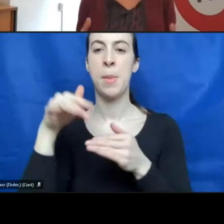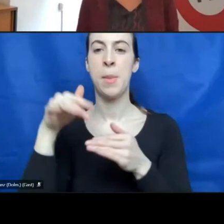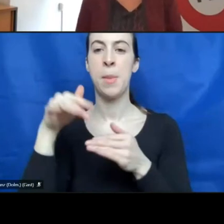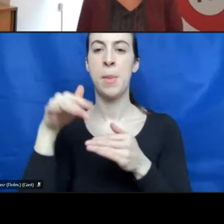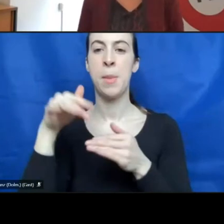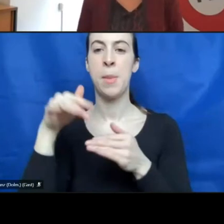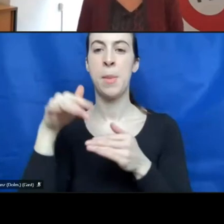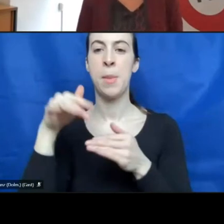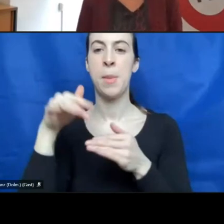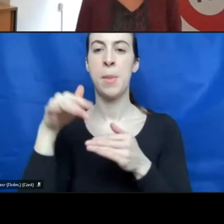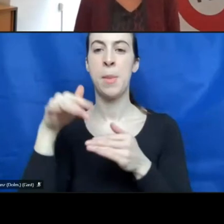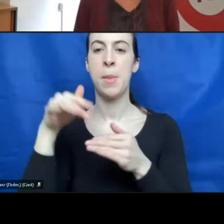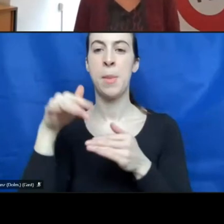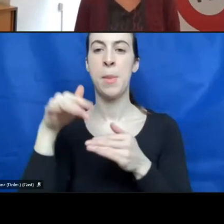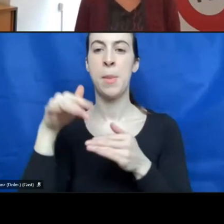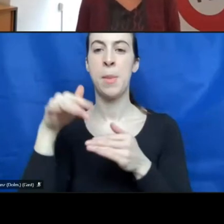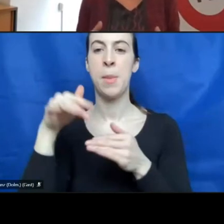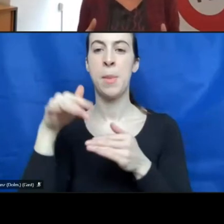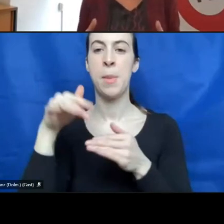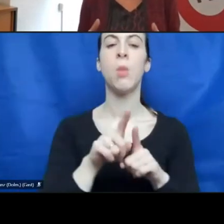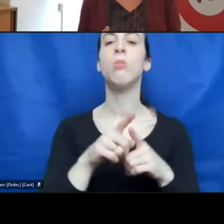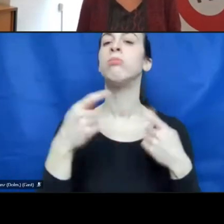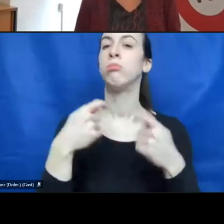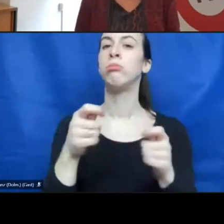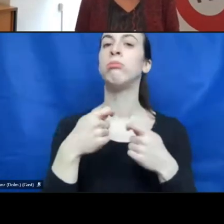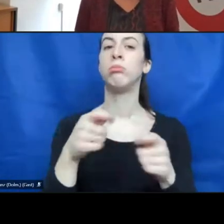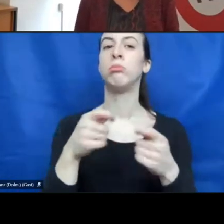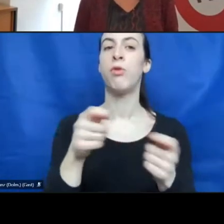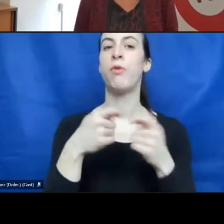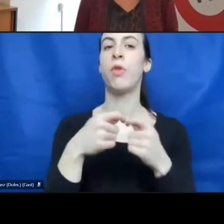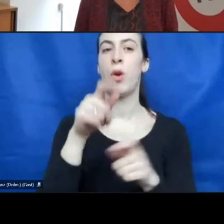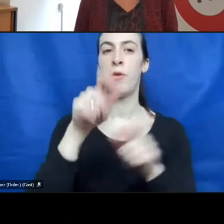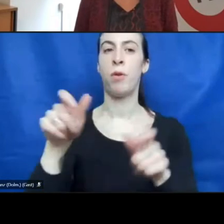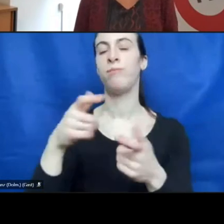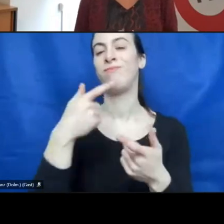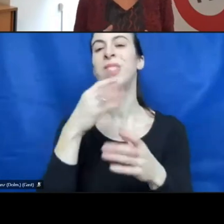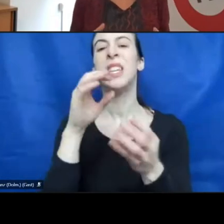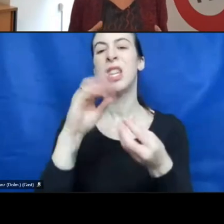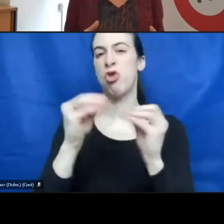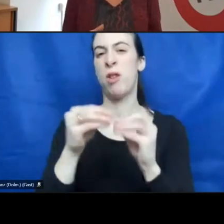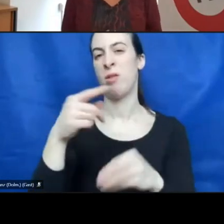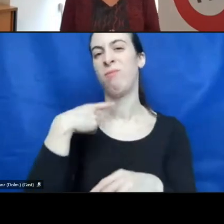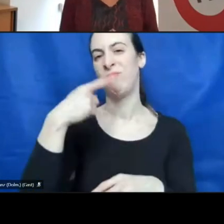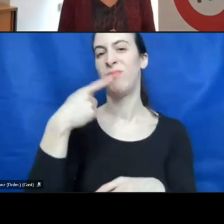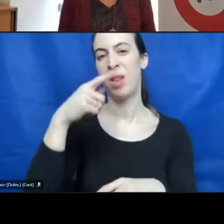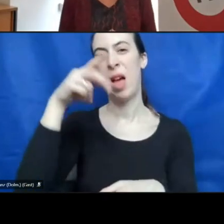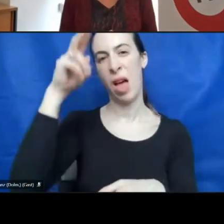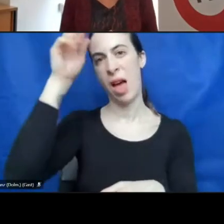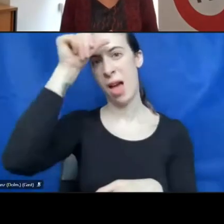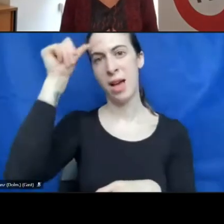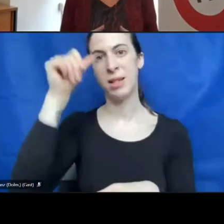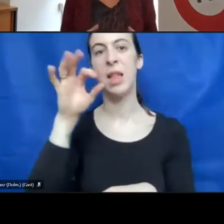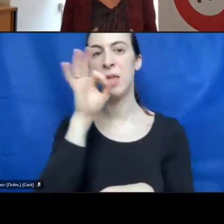Then, there are our retailers. We call them traffic. They buy their goods from